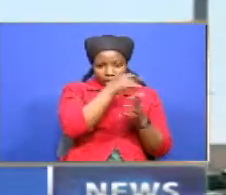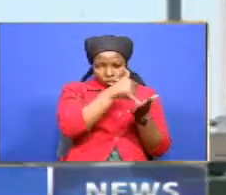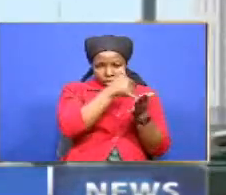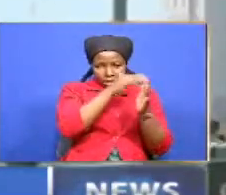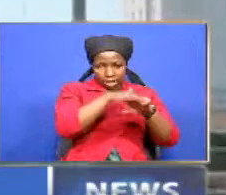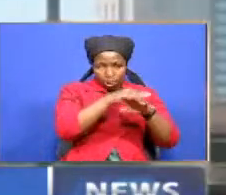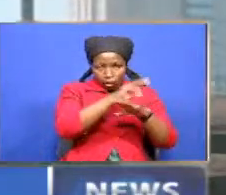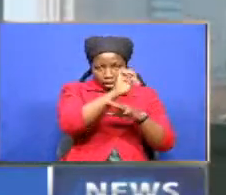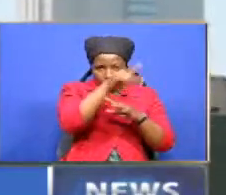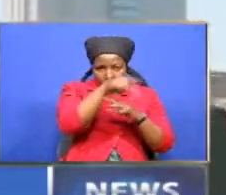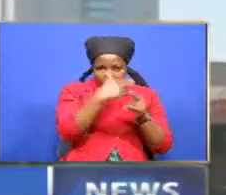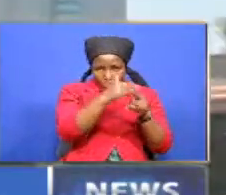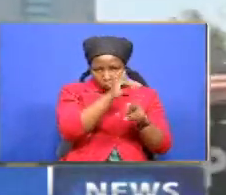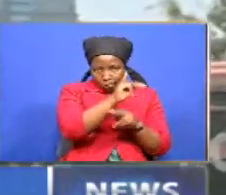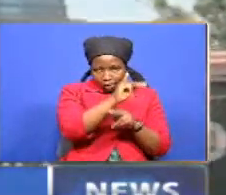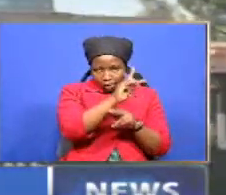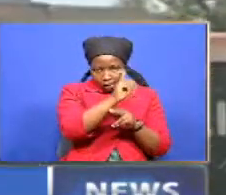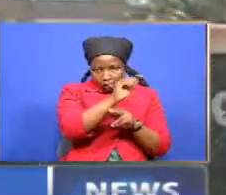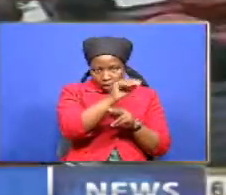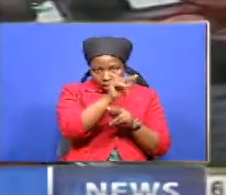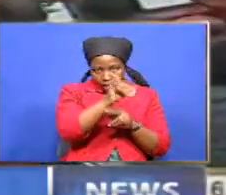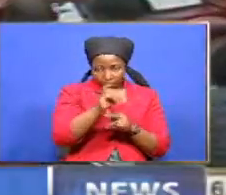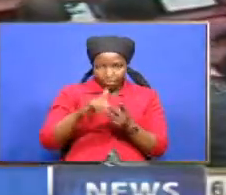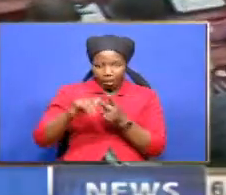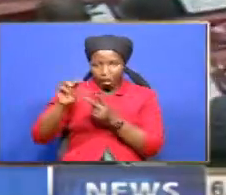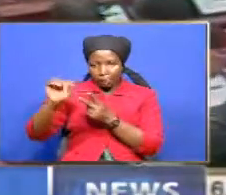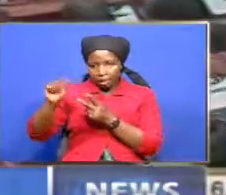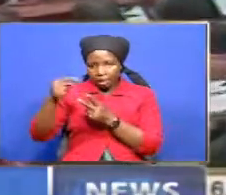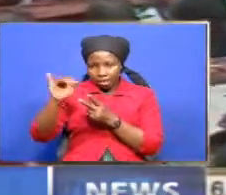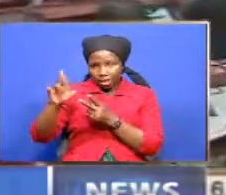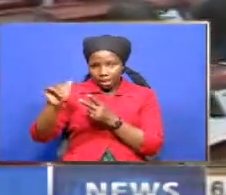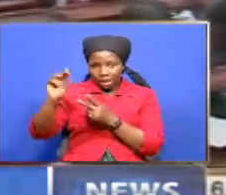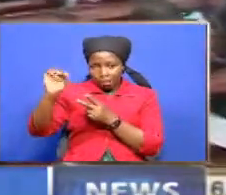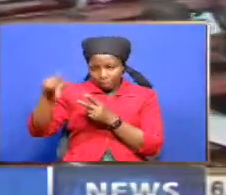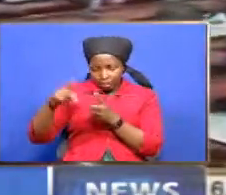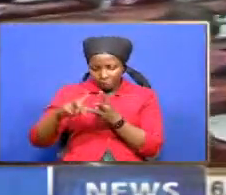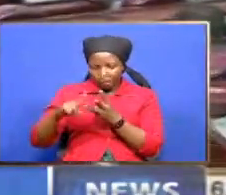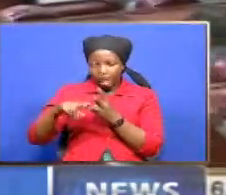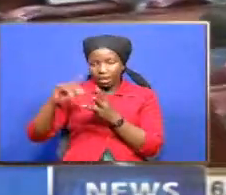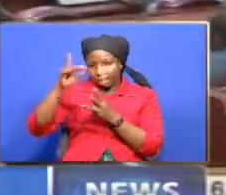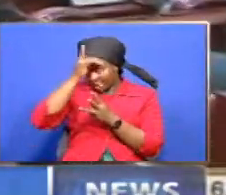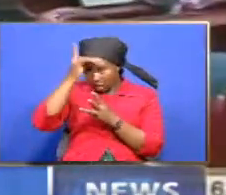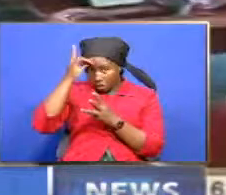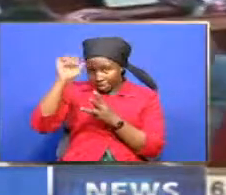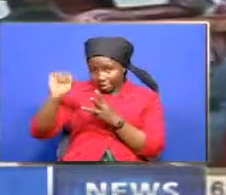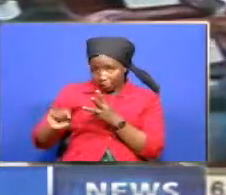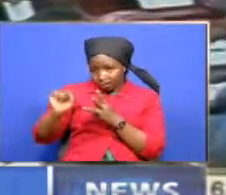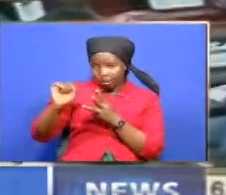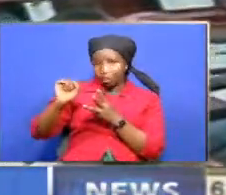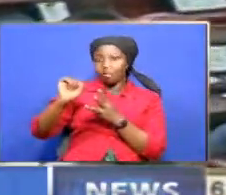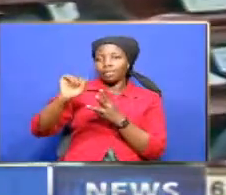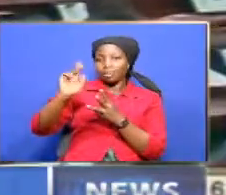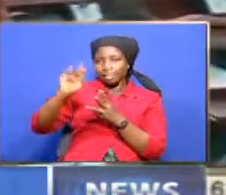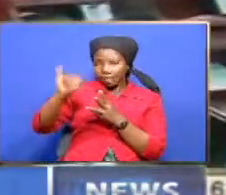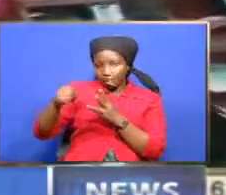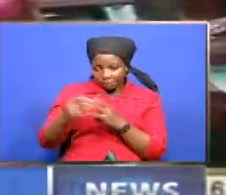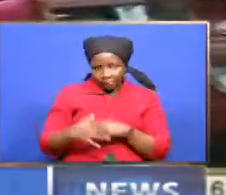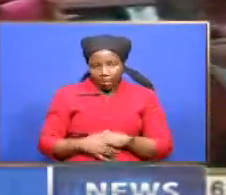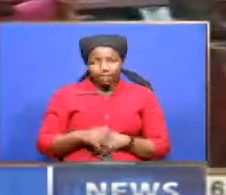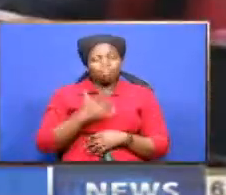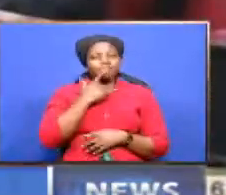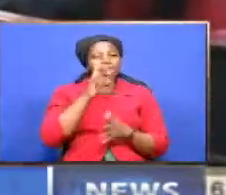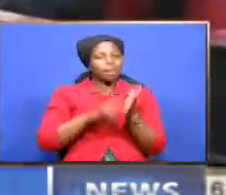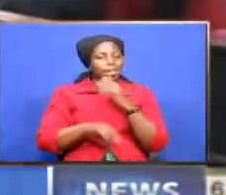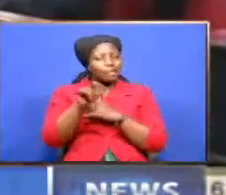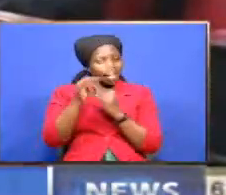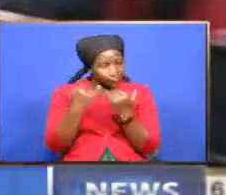Kimani Ishumwa, Mathira Lawmaker Rigathe Gashagua and their Dagoreti South counterpart John Kiariye now terming it an